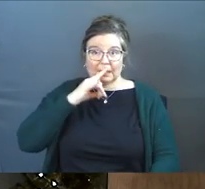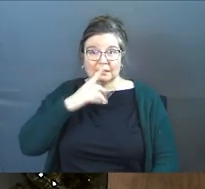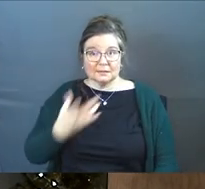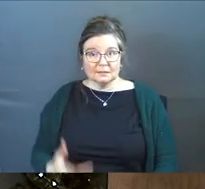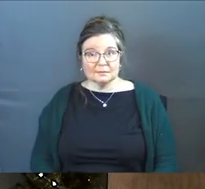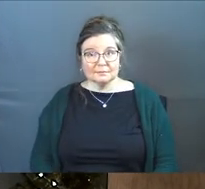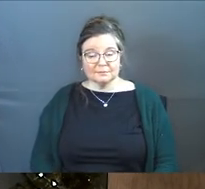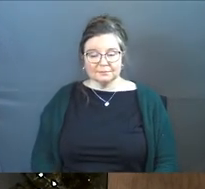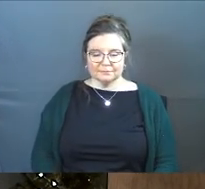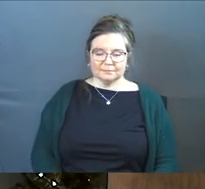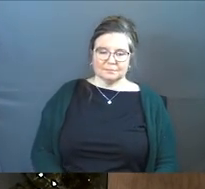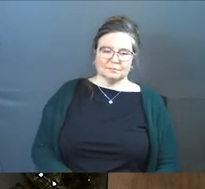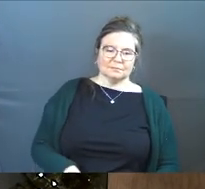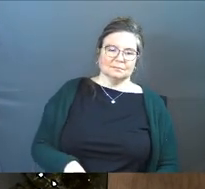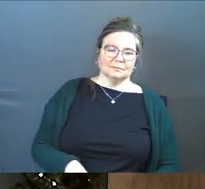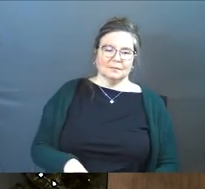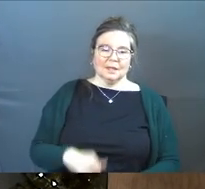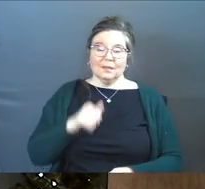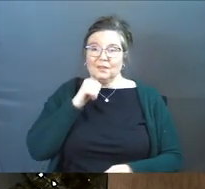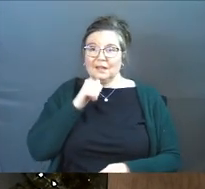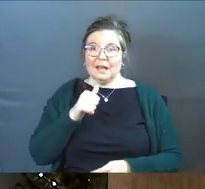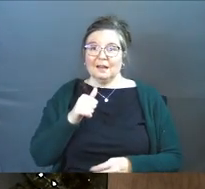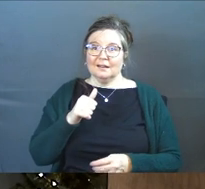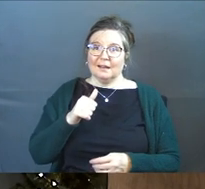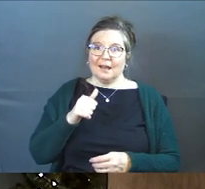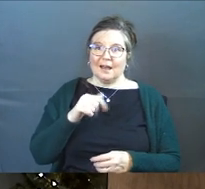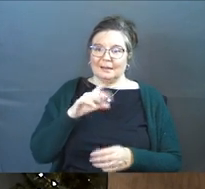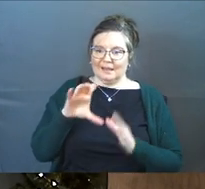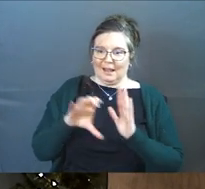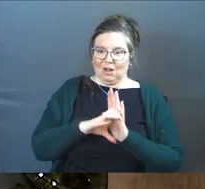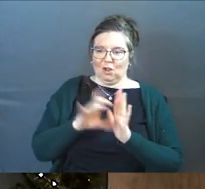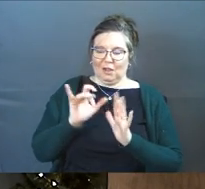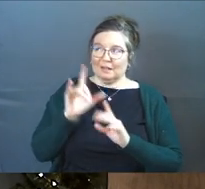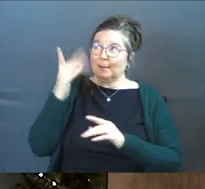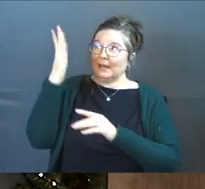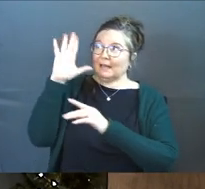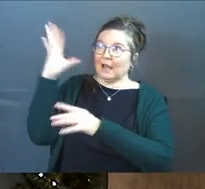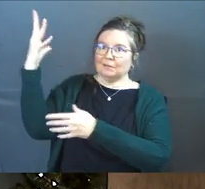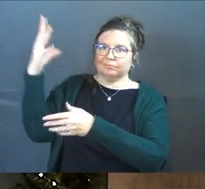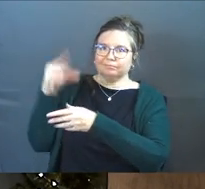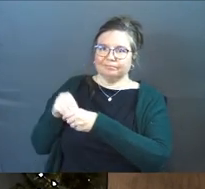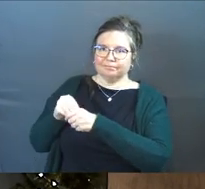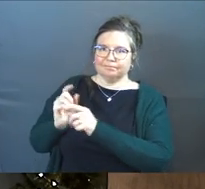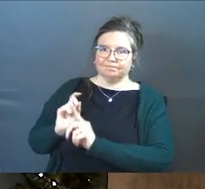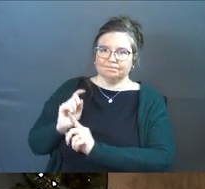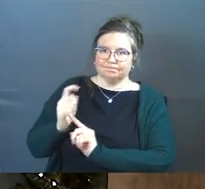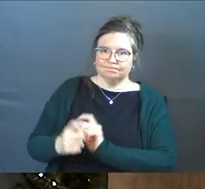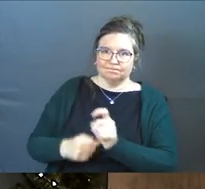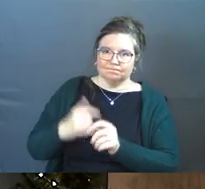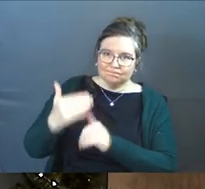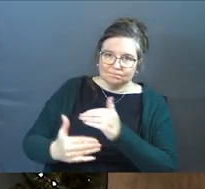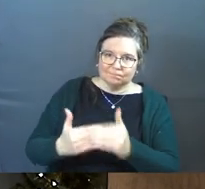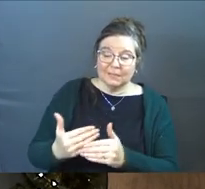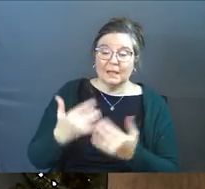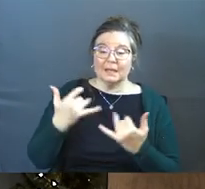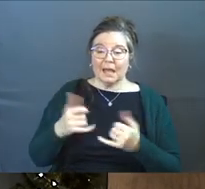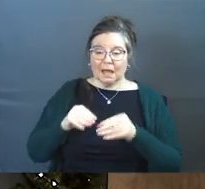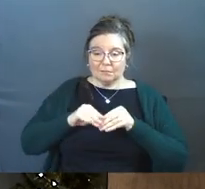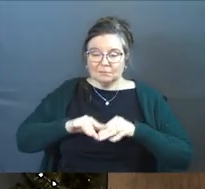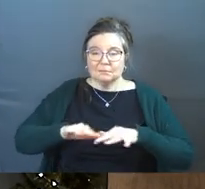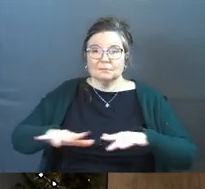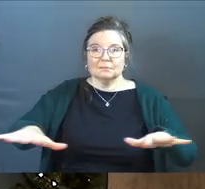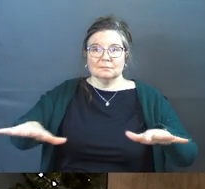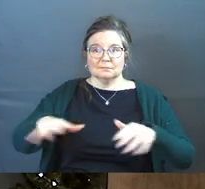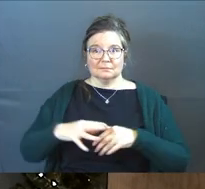kids. And they're not passing any image on, they're passing God's image on. So He makes them image bearers and says, now go